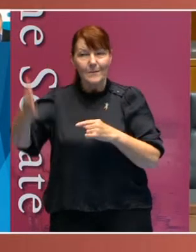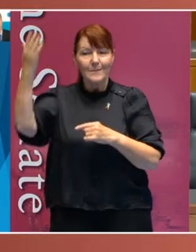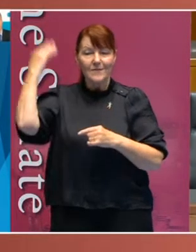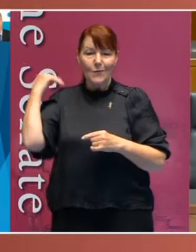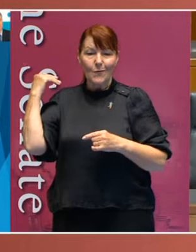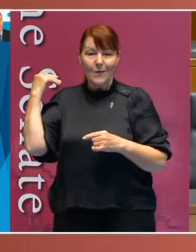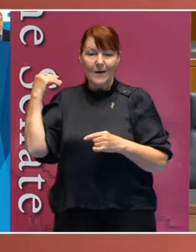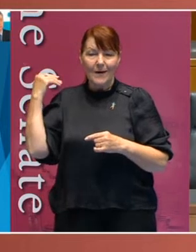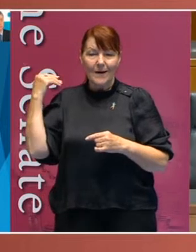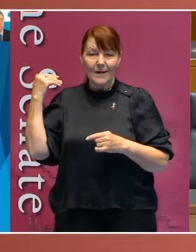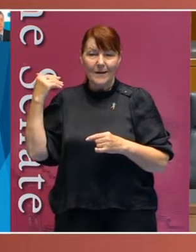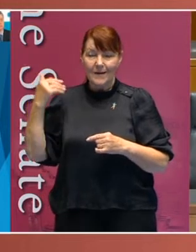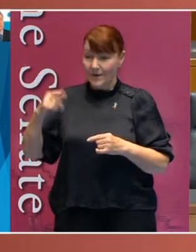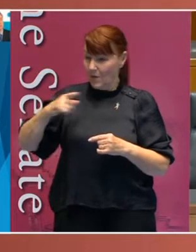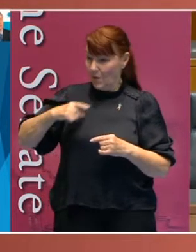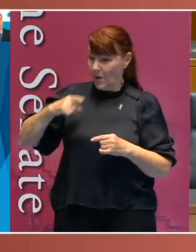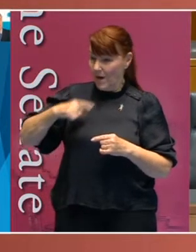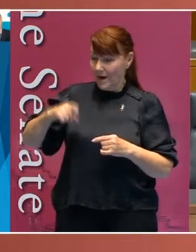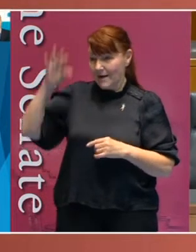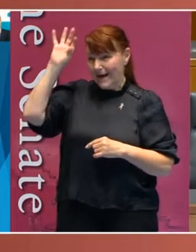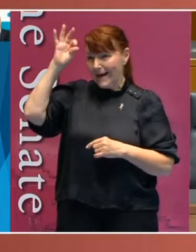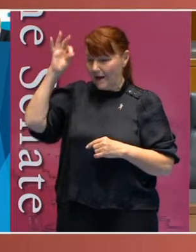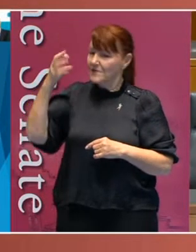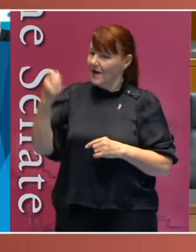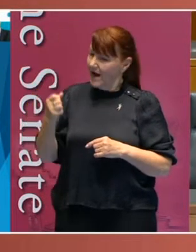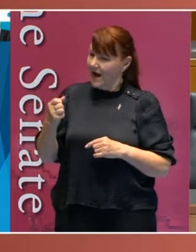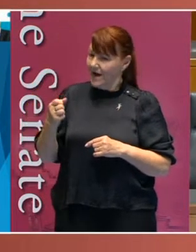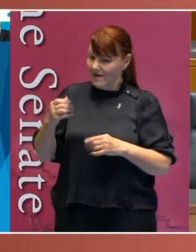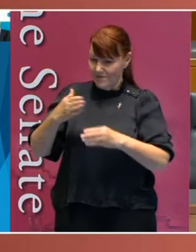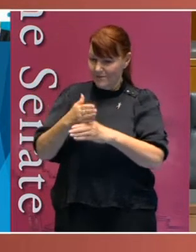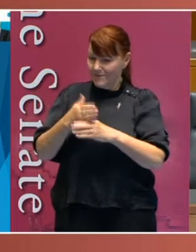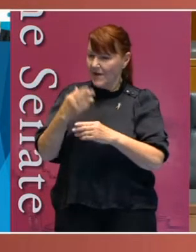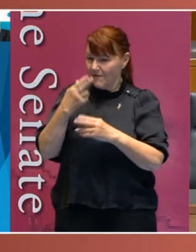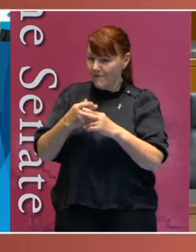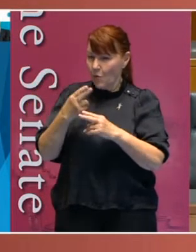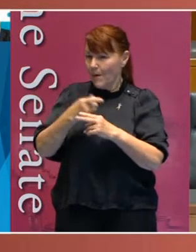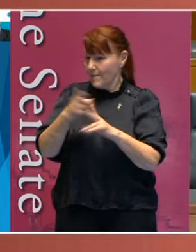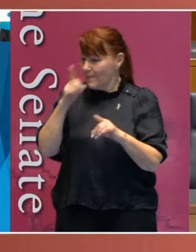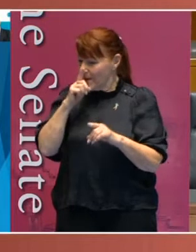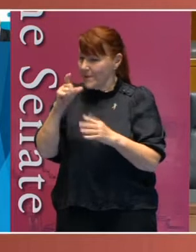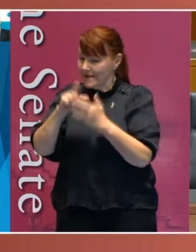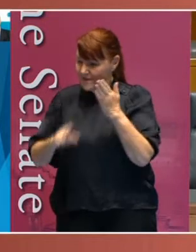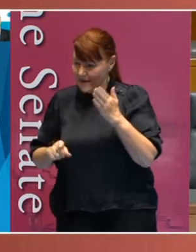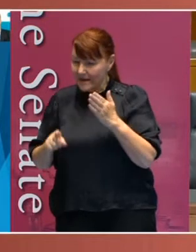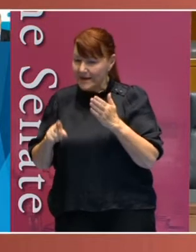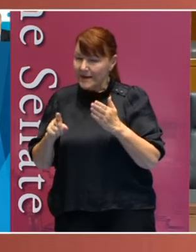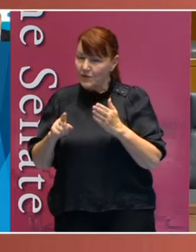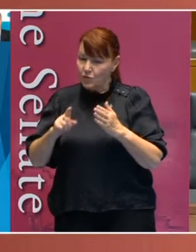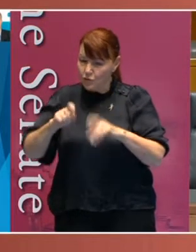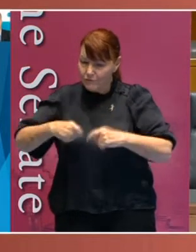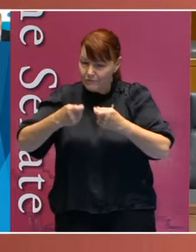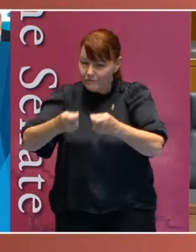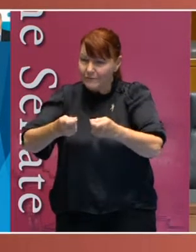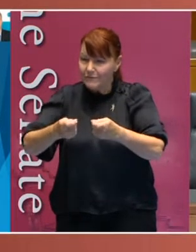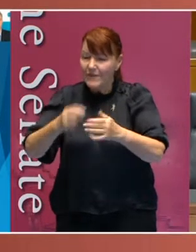role for people with disability in the final policy discussion. And there is also a greater focus